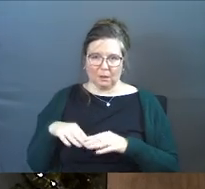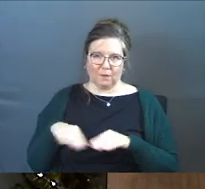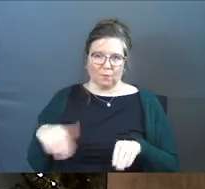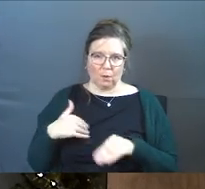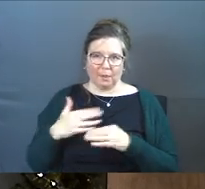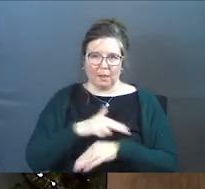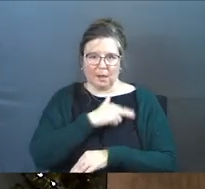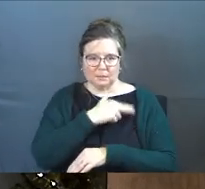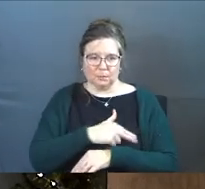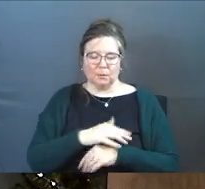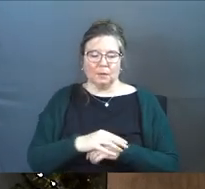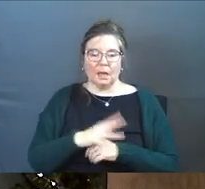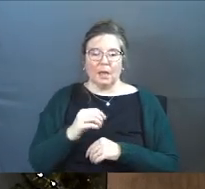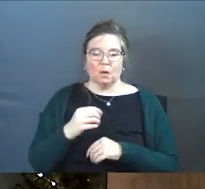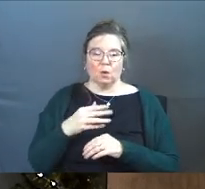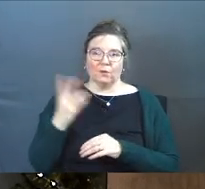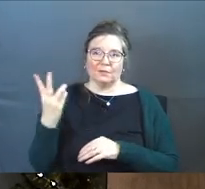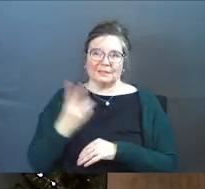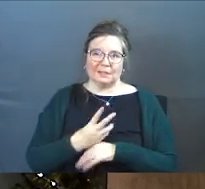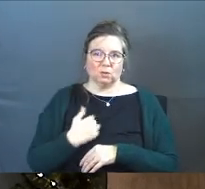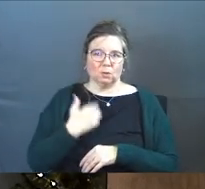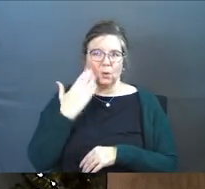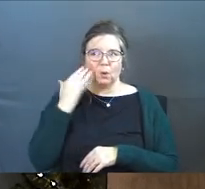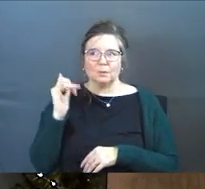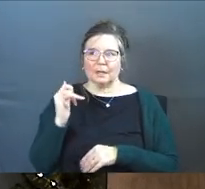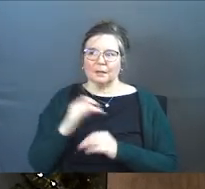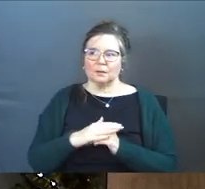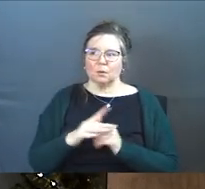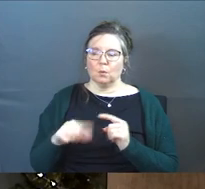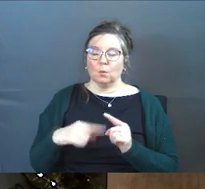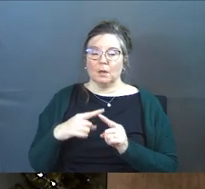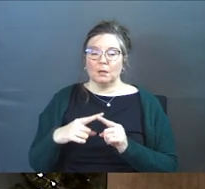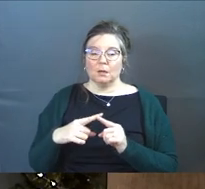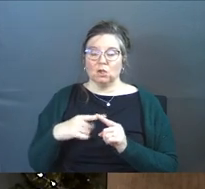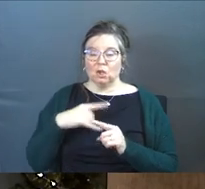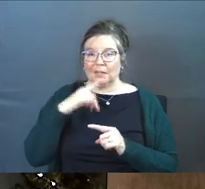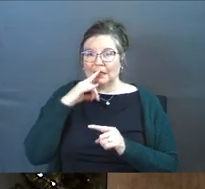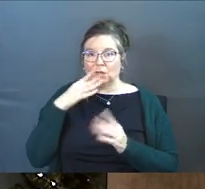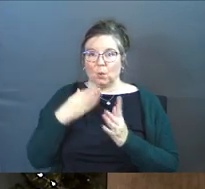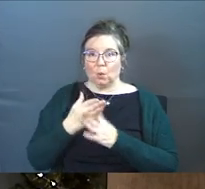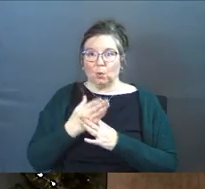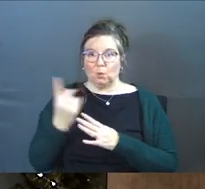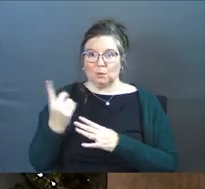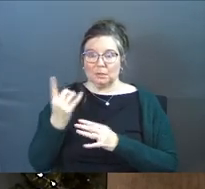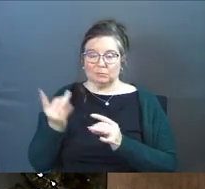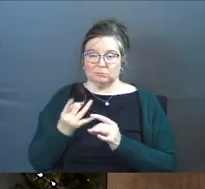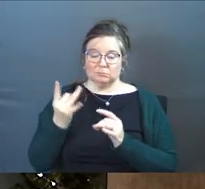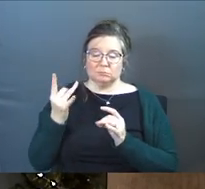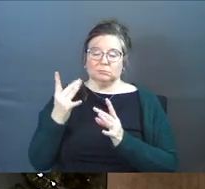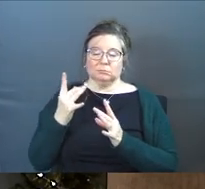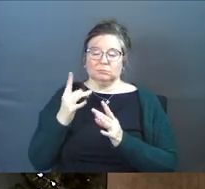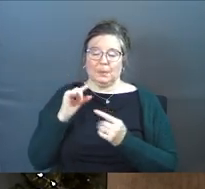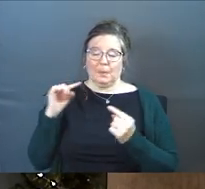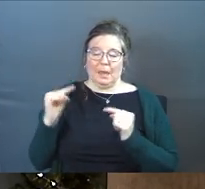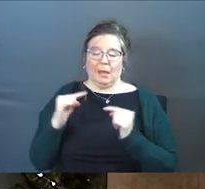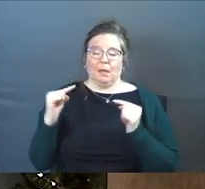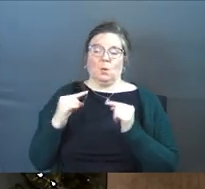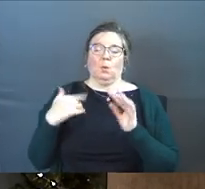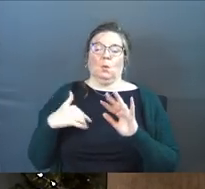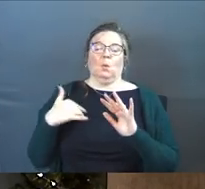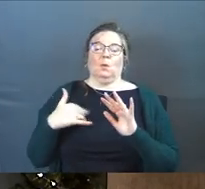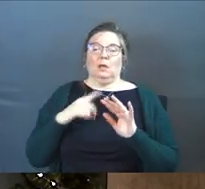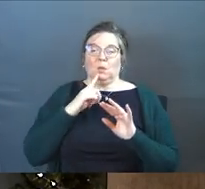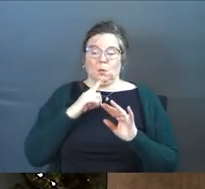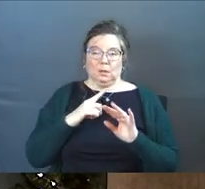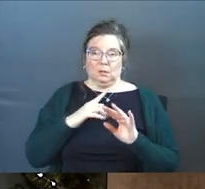floor in the hospital and over six days you know it's like when your kid goes through something so extreme and so painful it's like